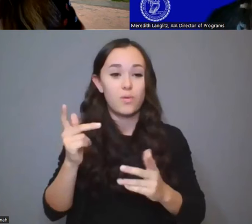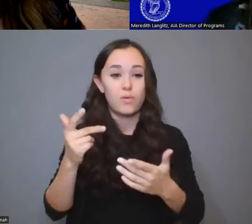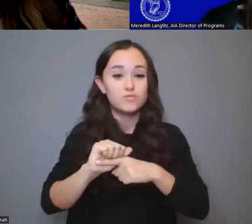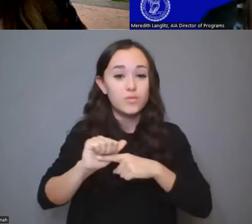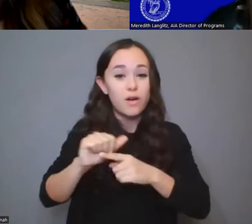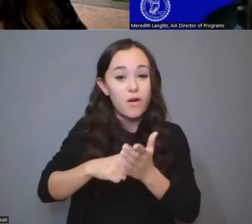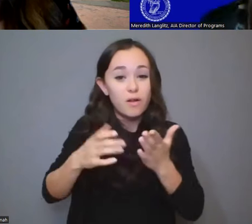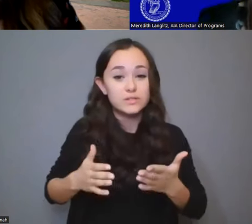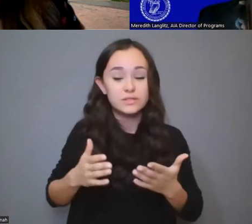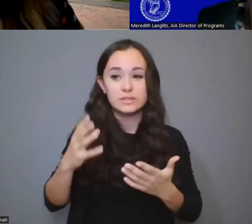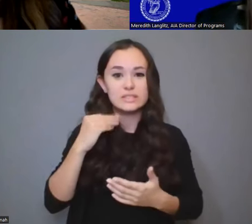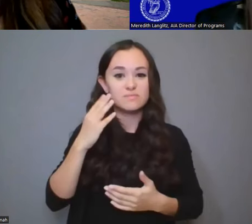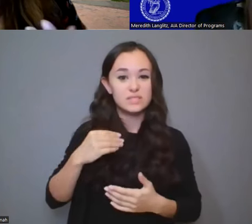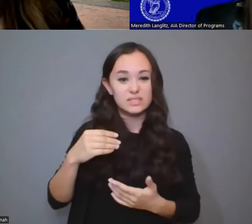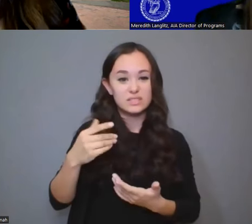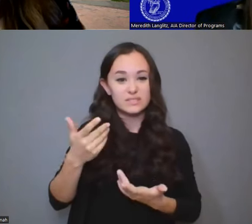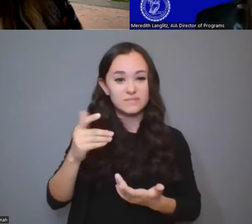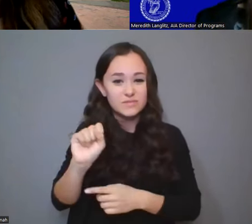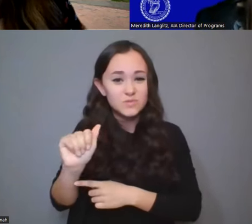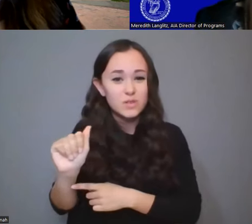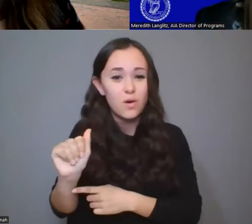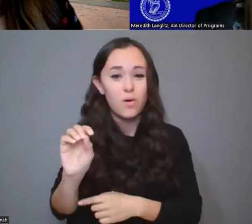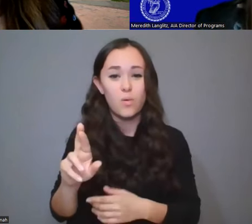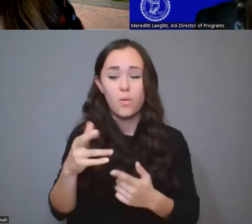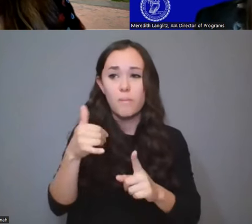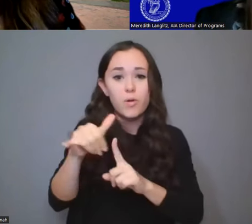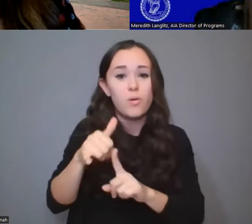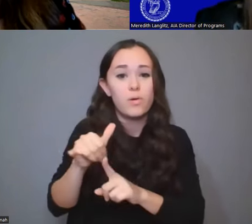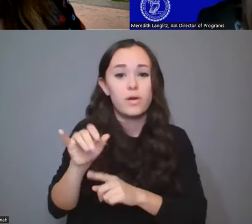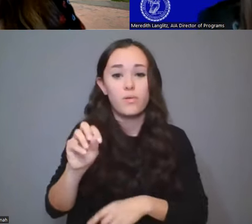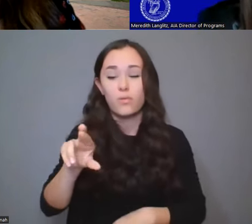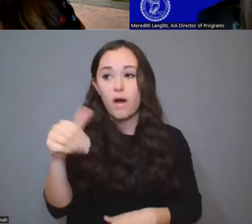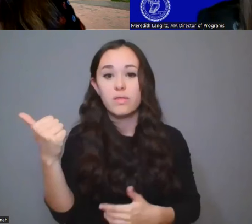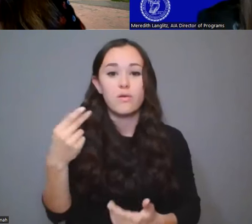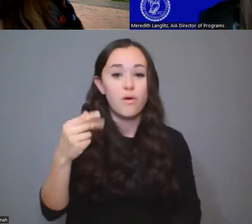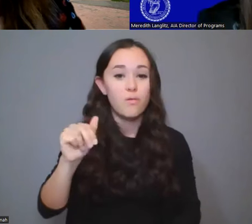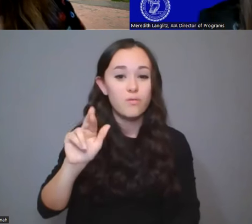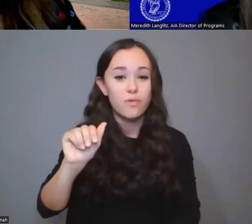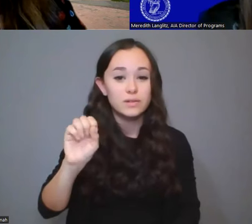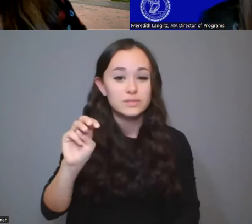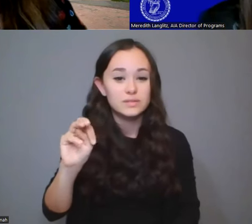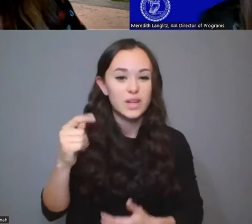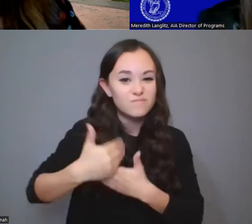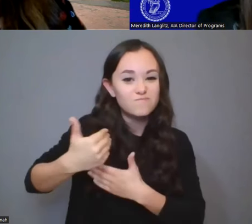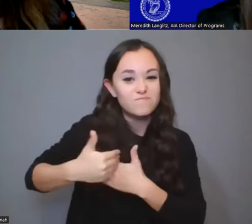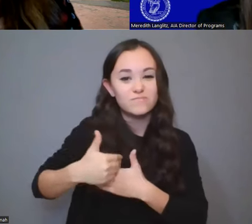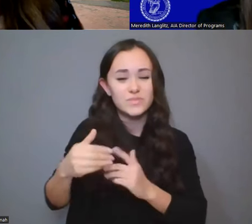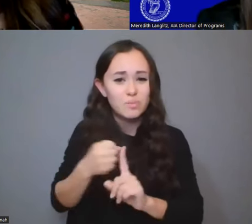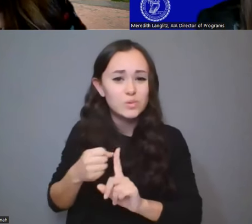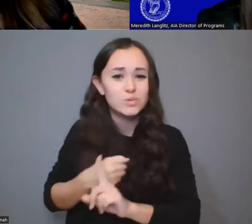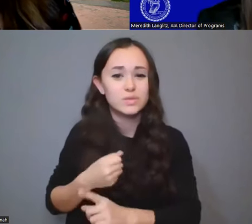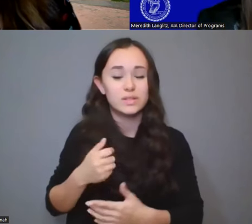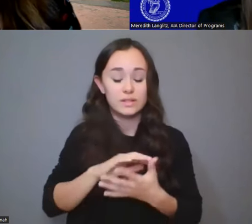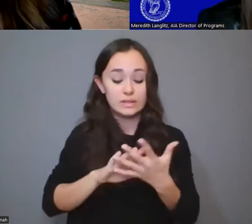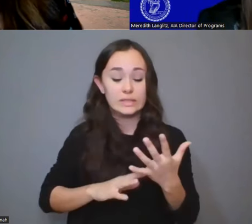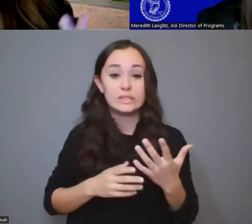harassment and assault within a field, or bullying or other forms of harassment and abuse. Those kinds of things,